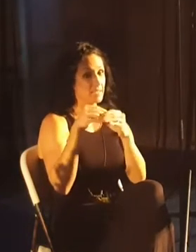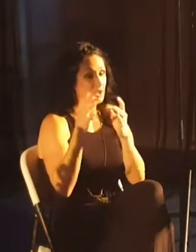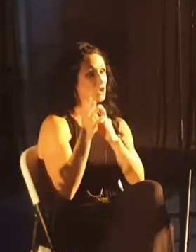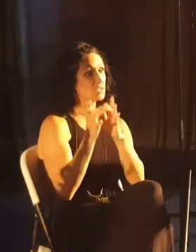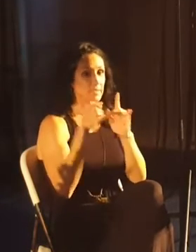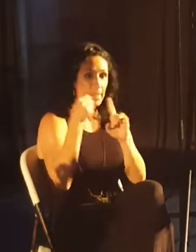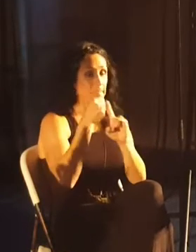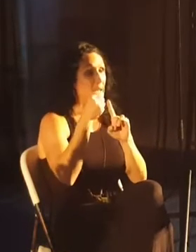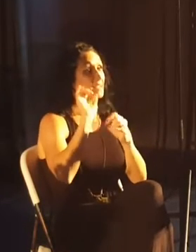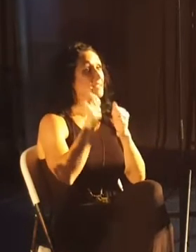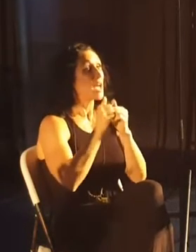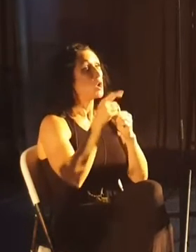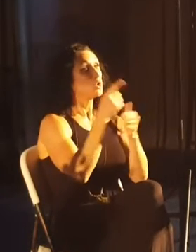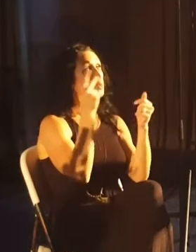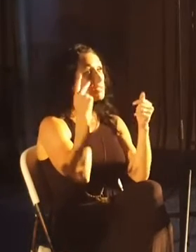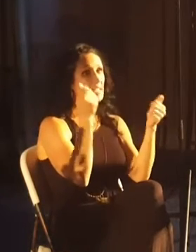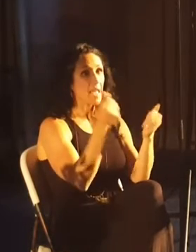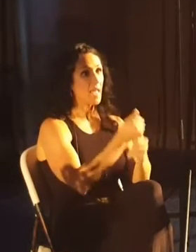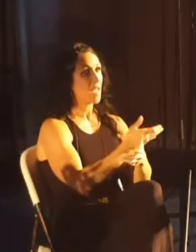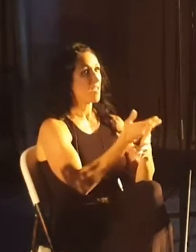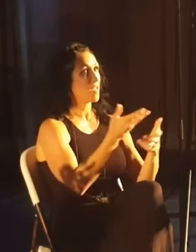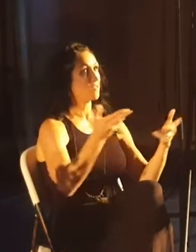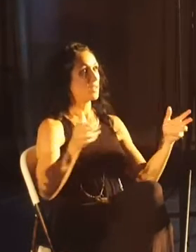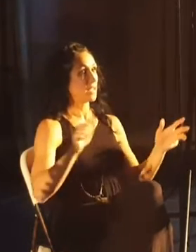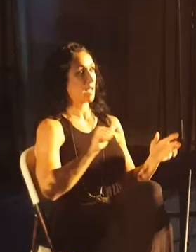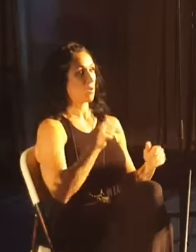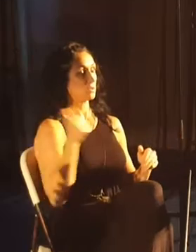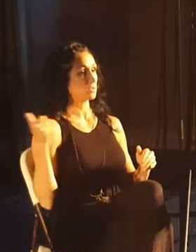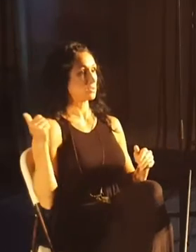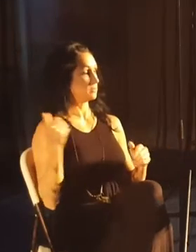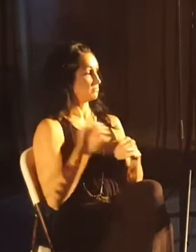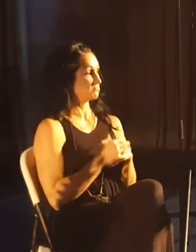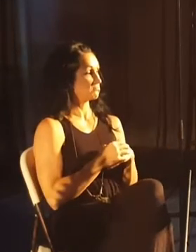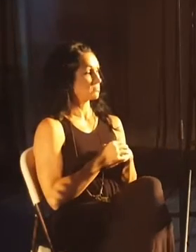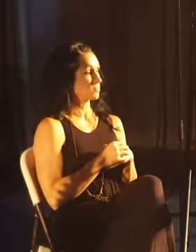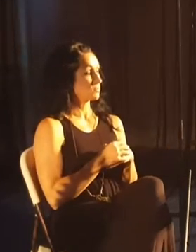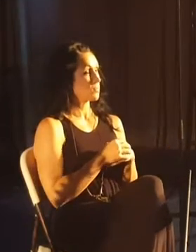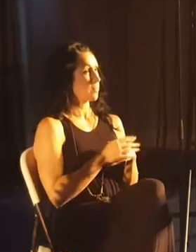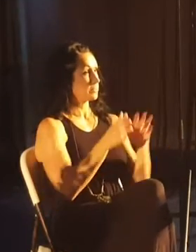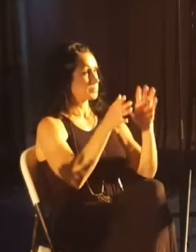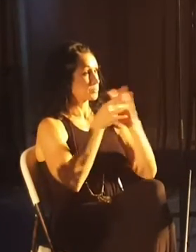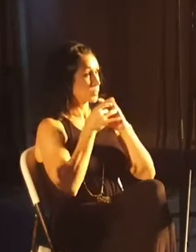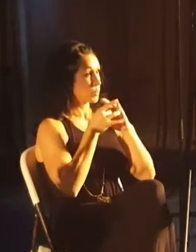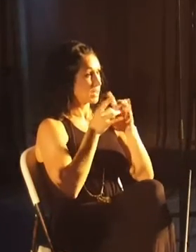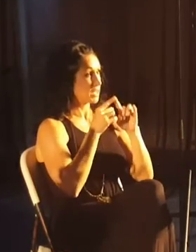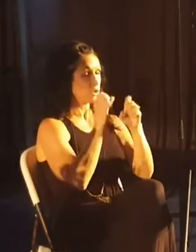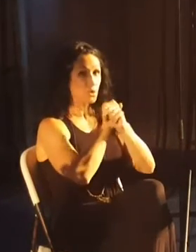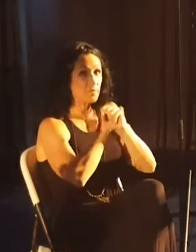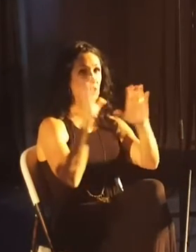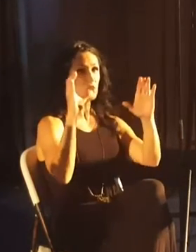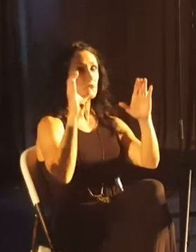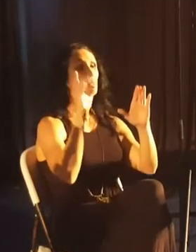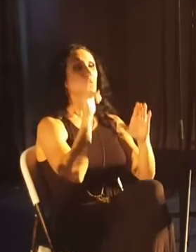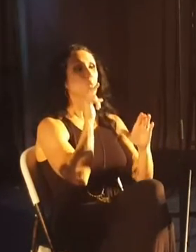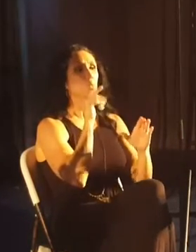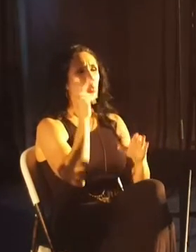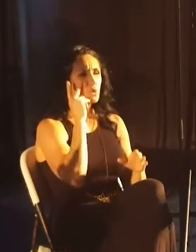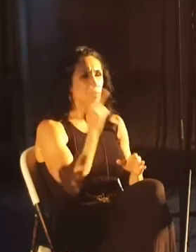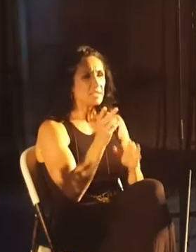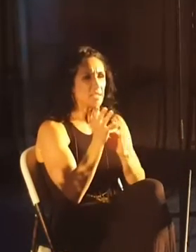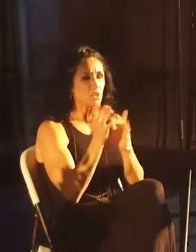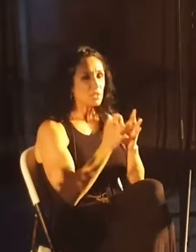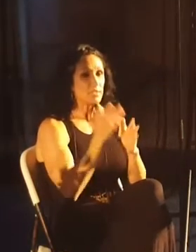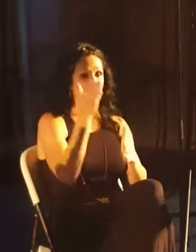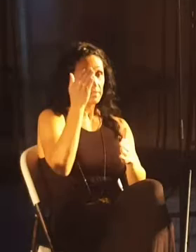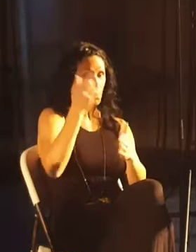how you see everything else. When it comes to vision, who you see in Jesus, what you see